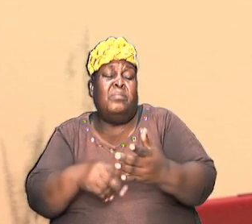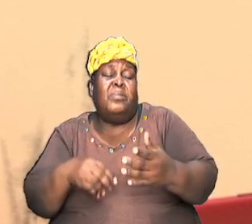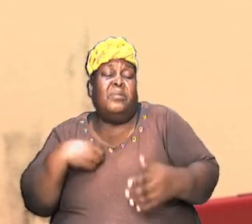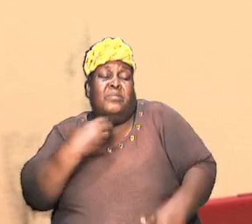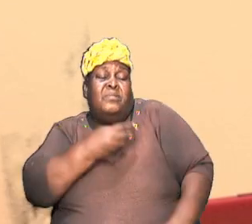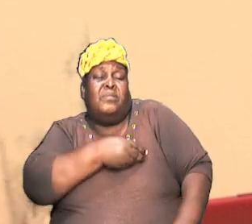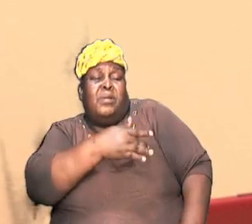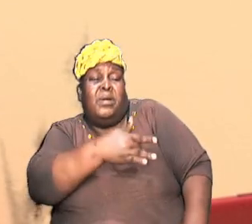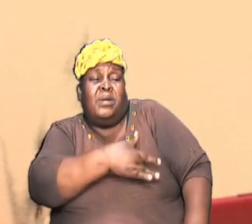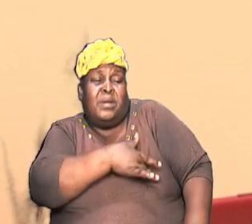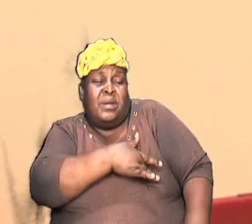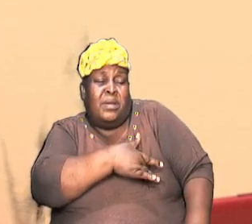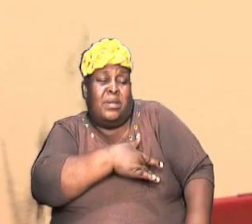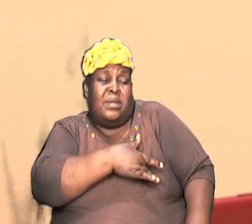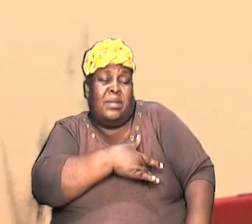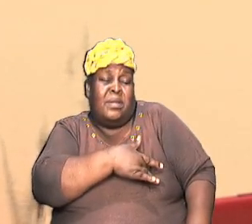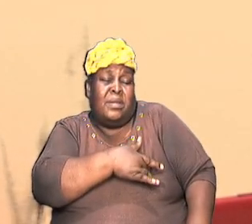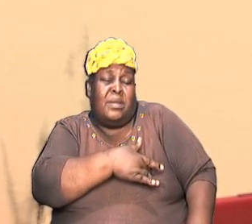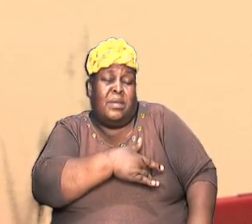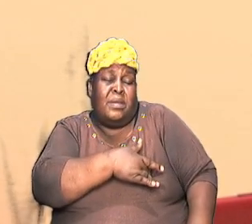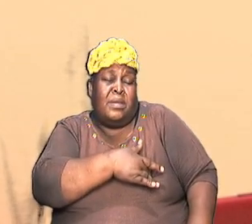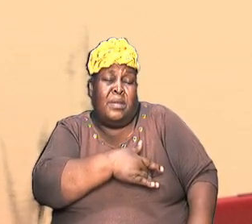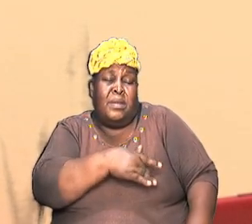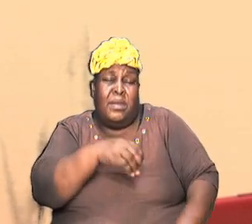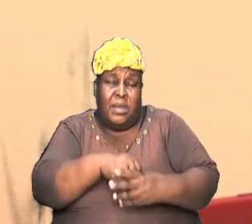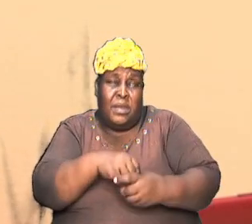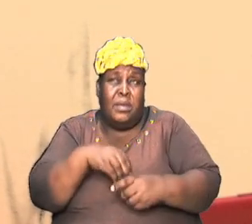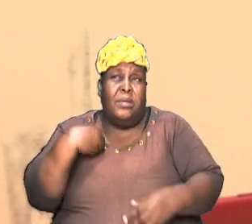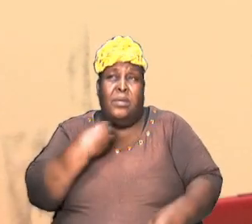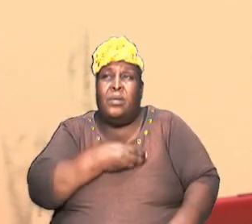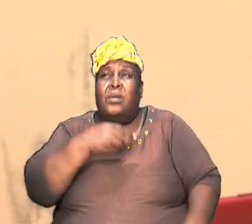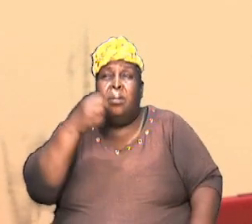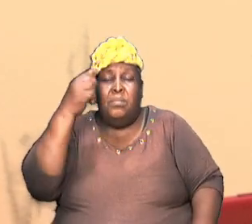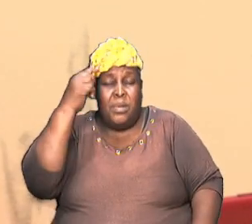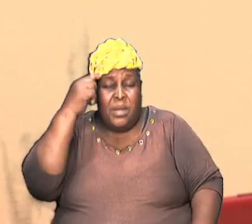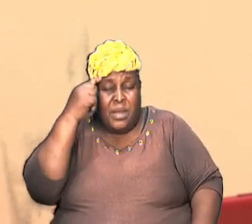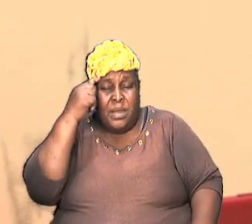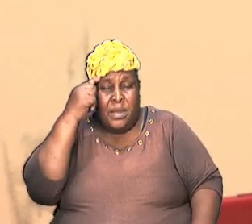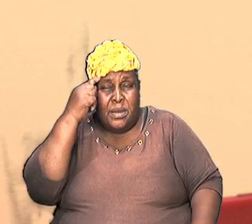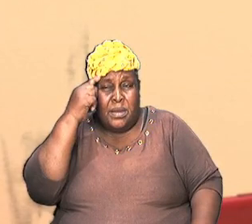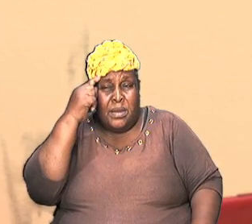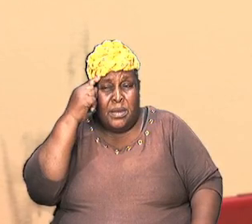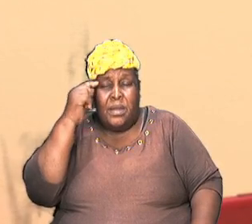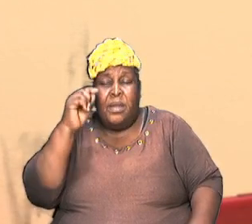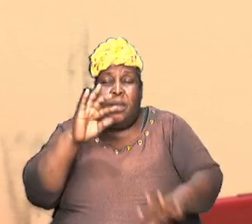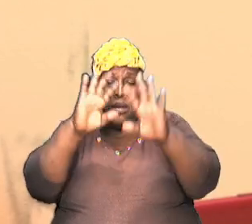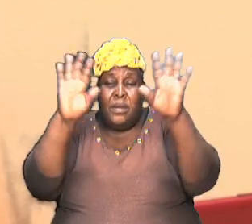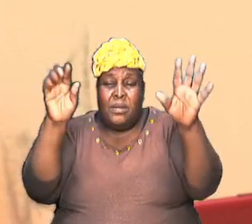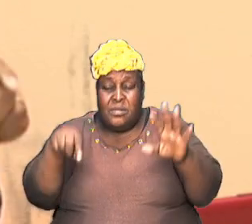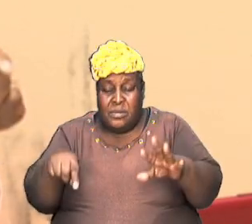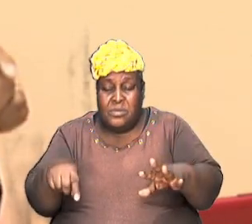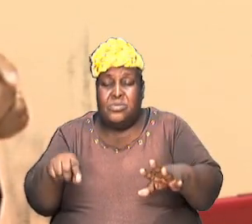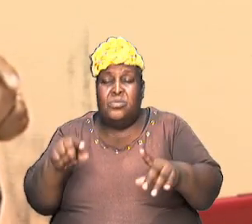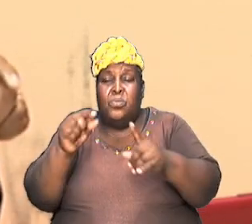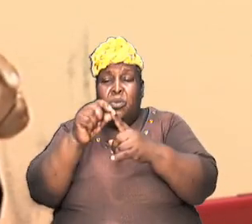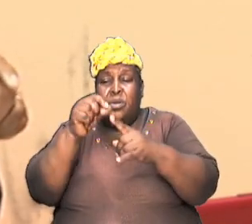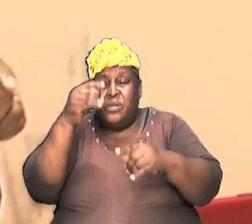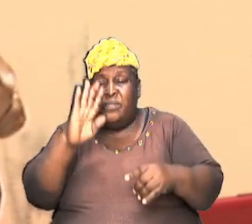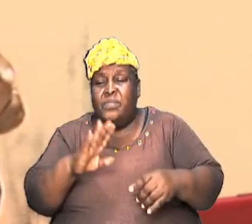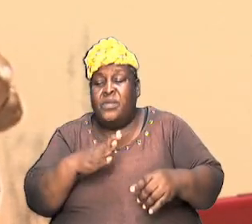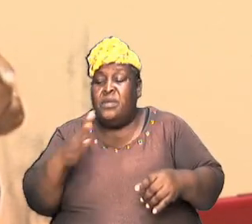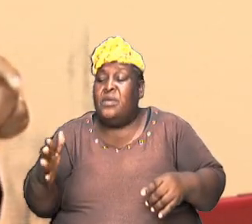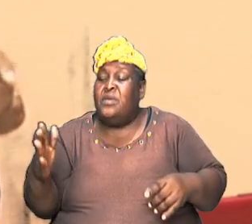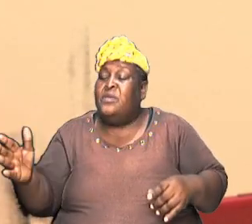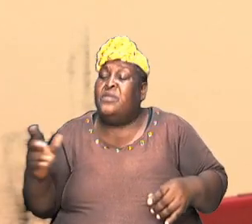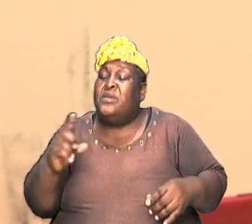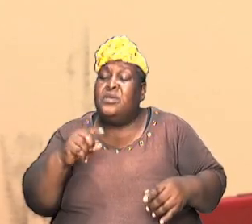imprinted in our minds so that we are clear that this is the word of God. The things that are there are